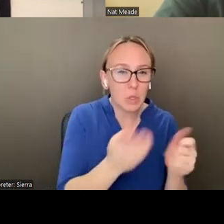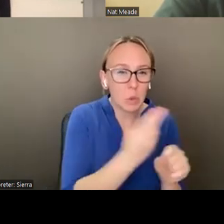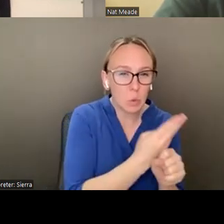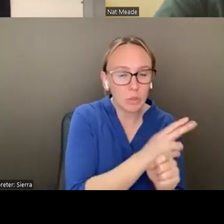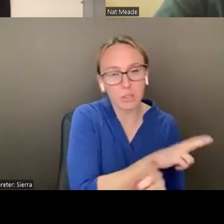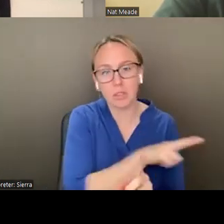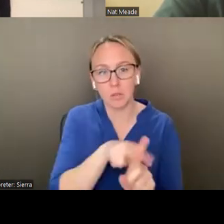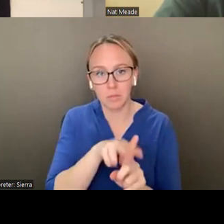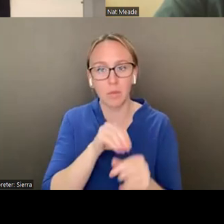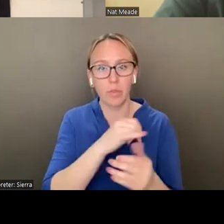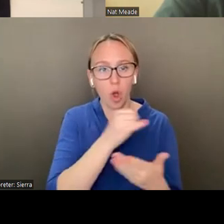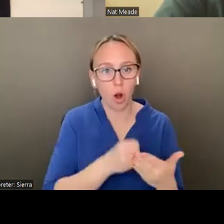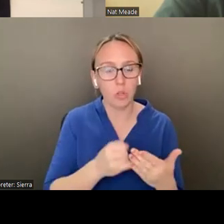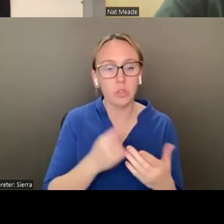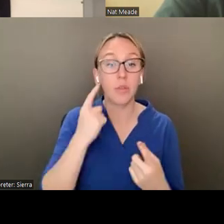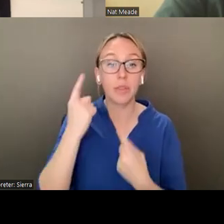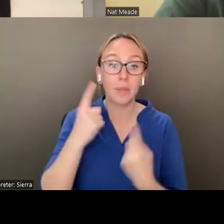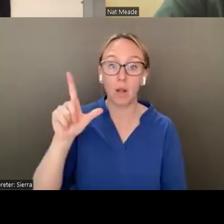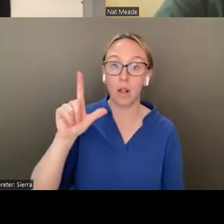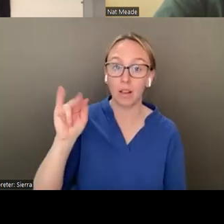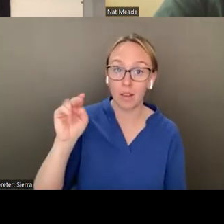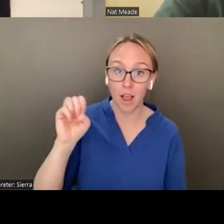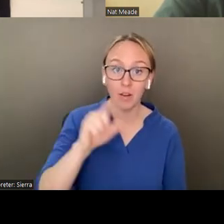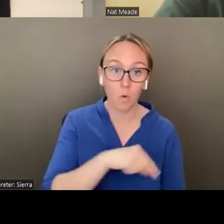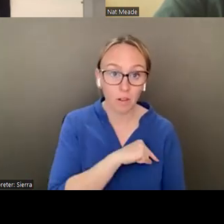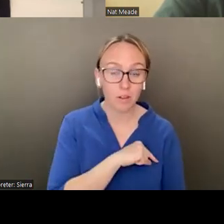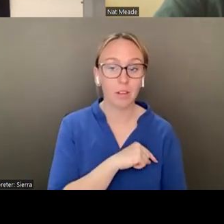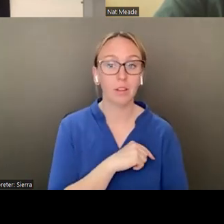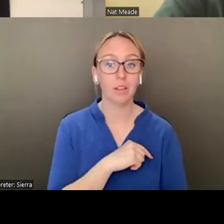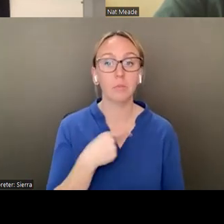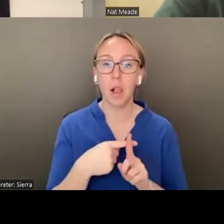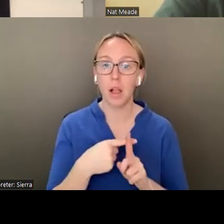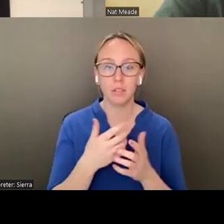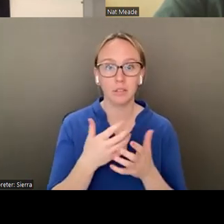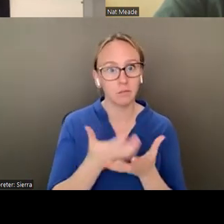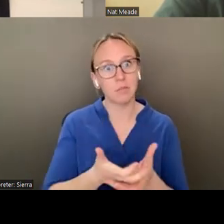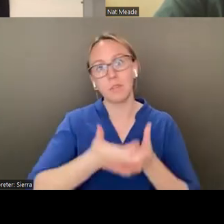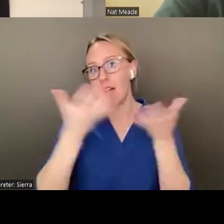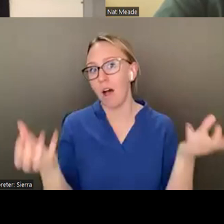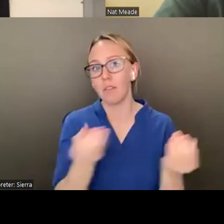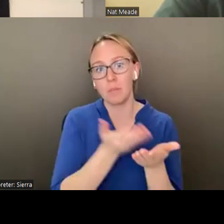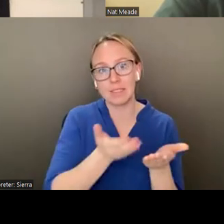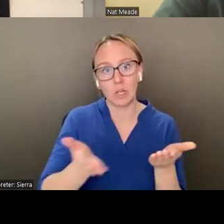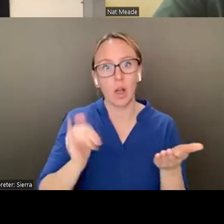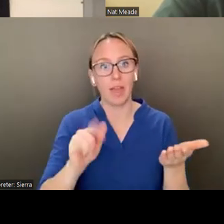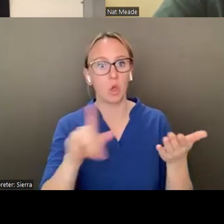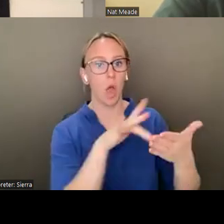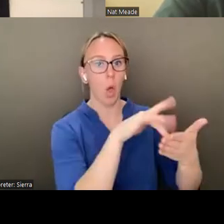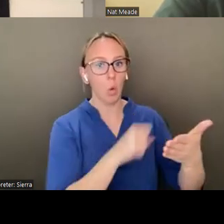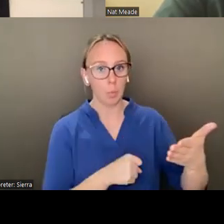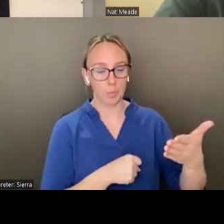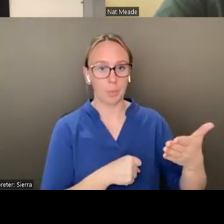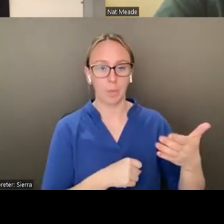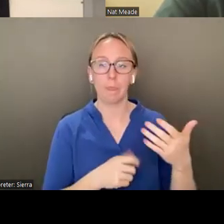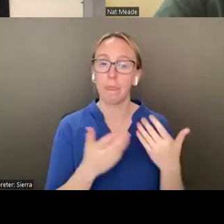then thinking about line quality as well as copious amounts of material that is removed. So could you both talk about the